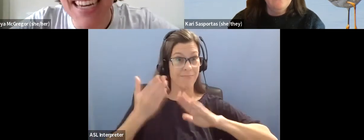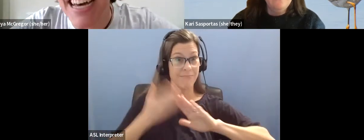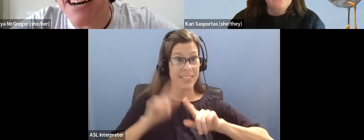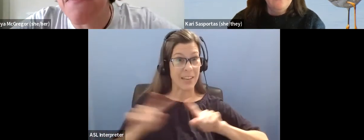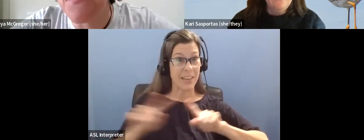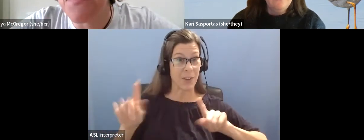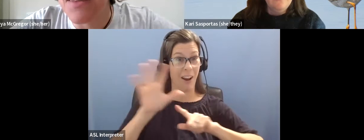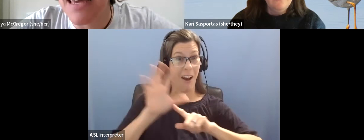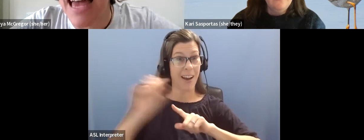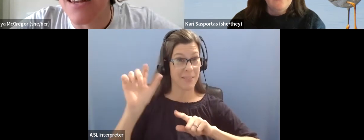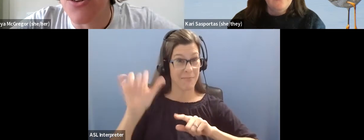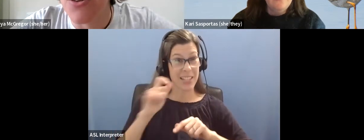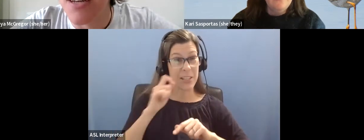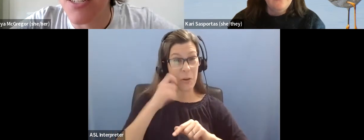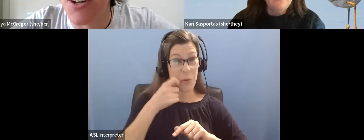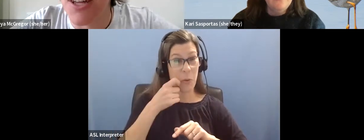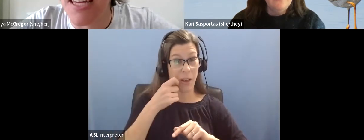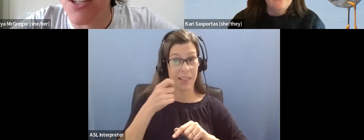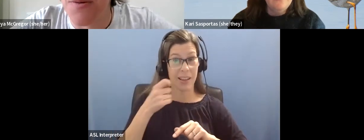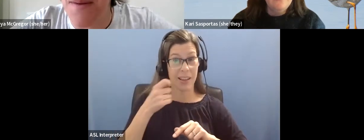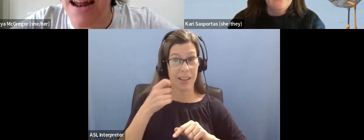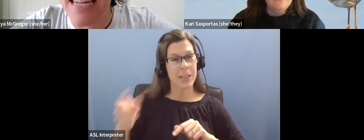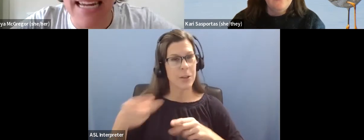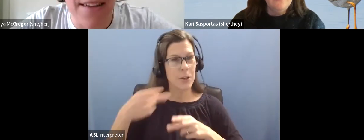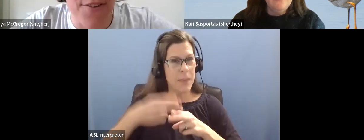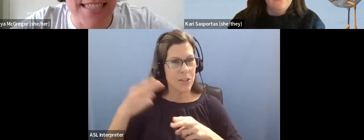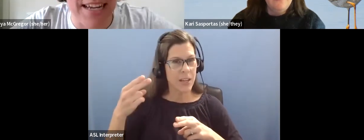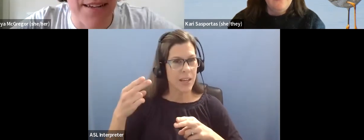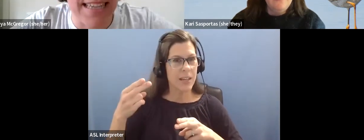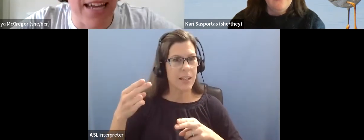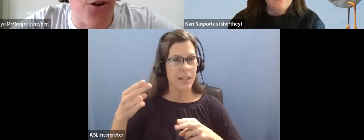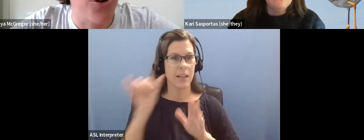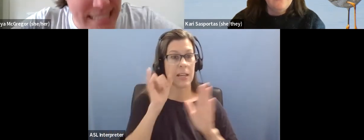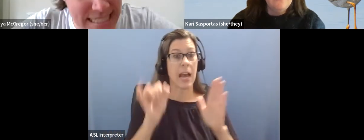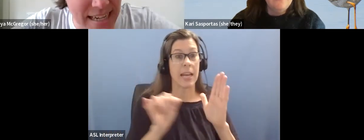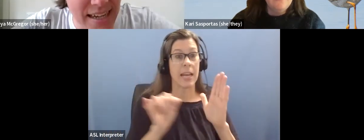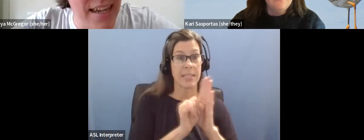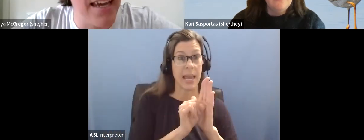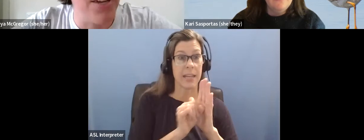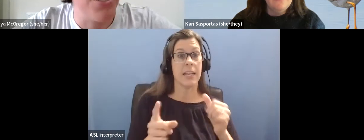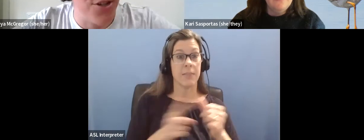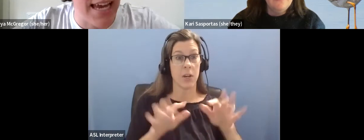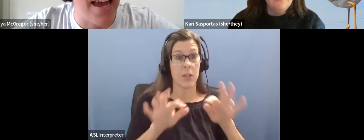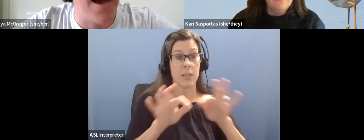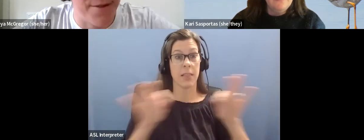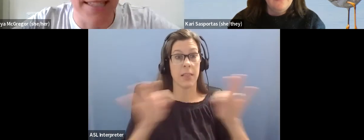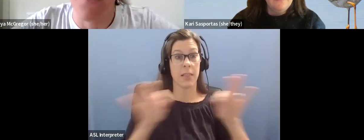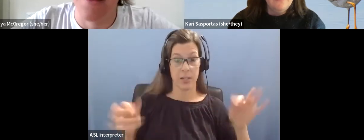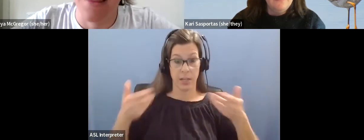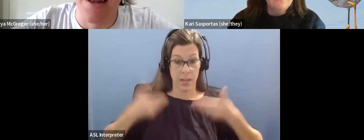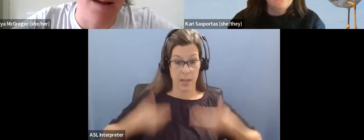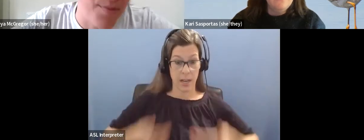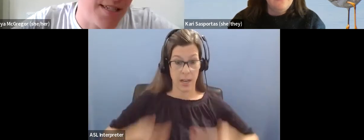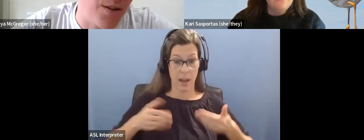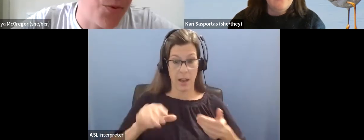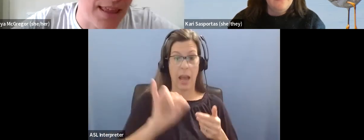awesome. Um, and you touched on earlier too about identity first language that you're autistic. You say I'm autistic